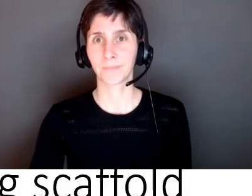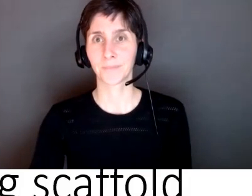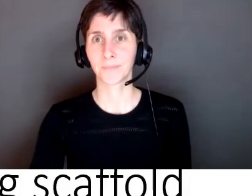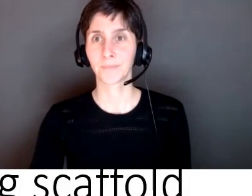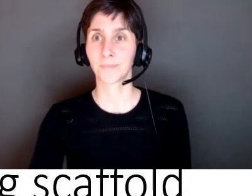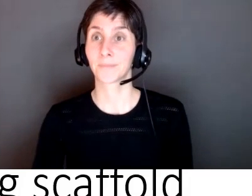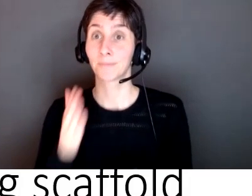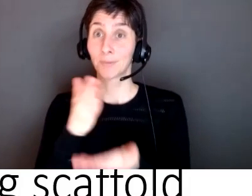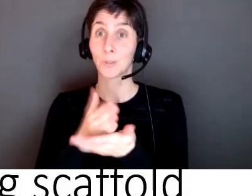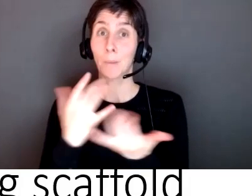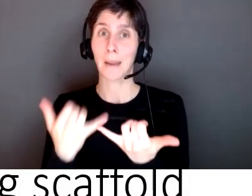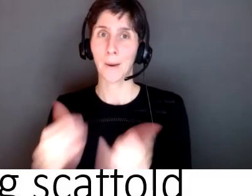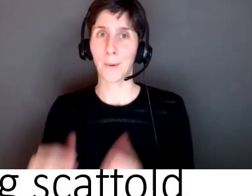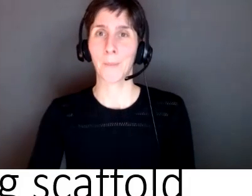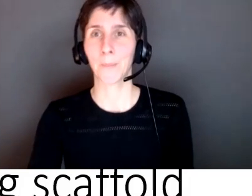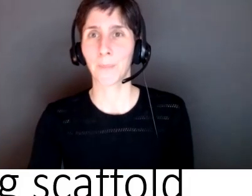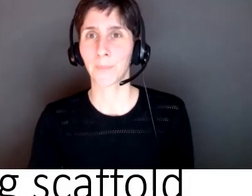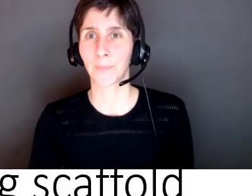monica is also raising her hand